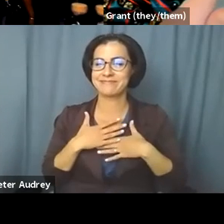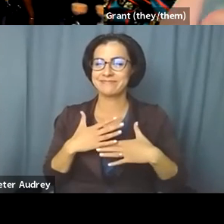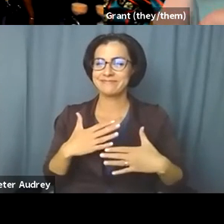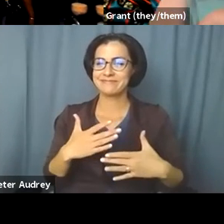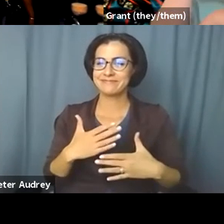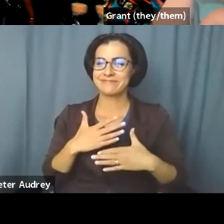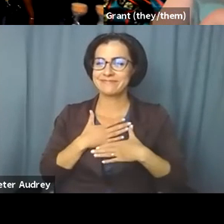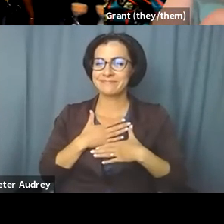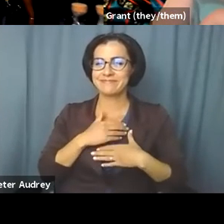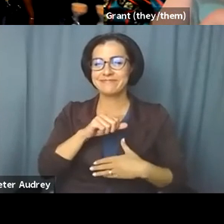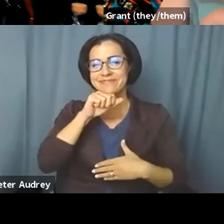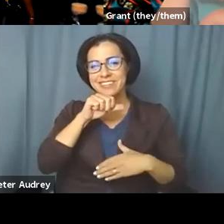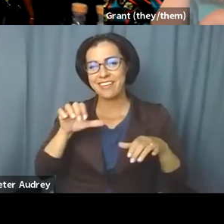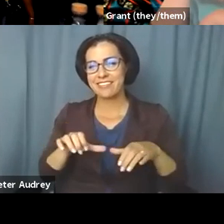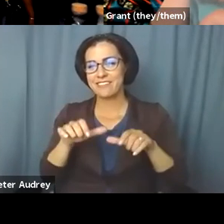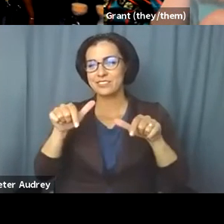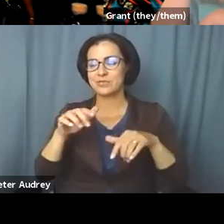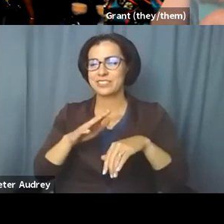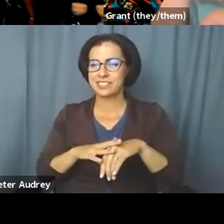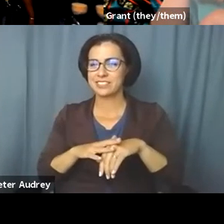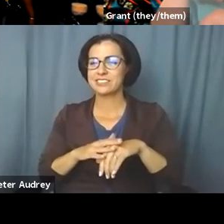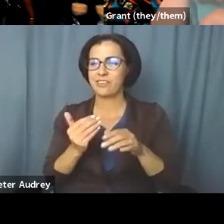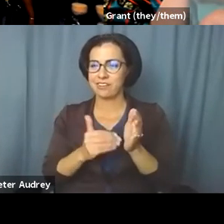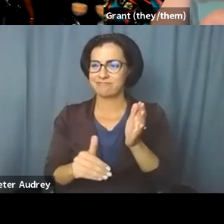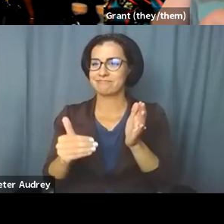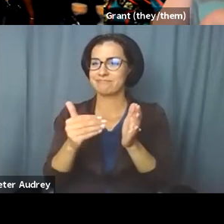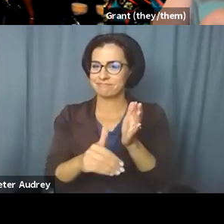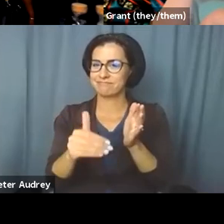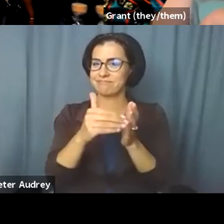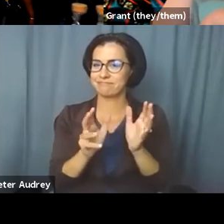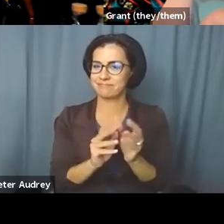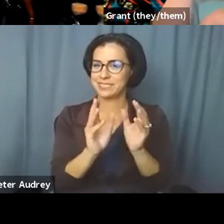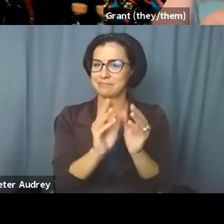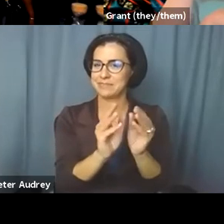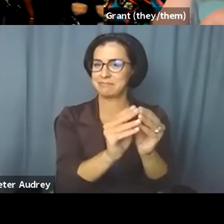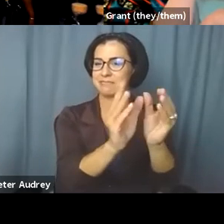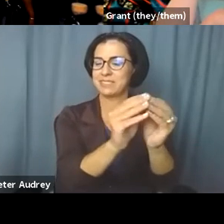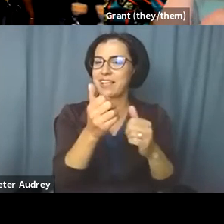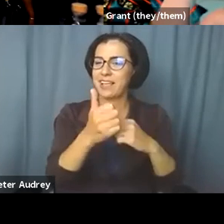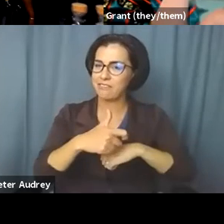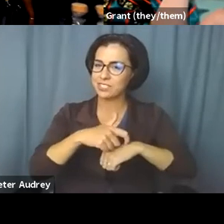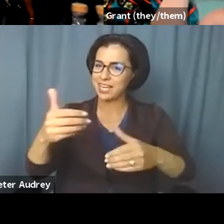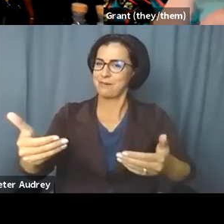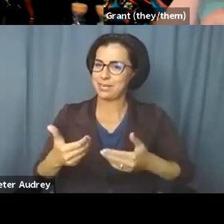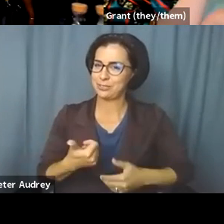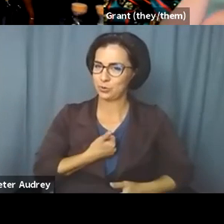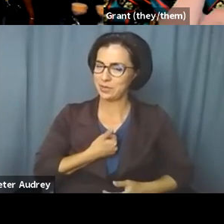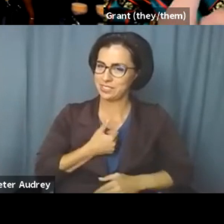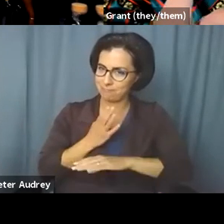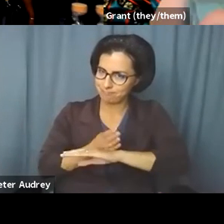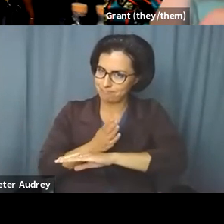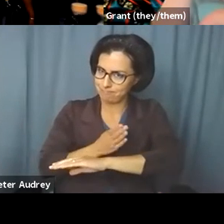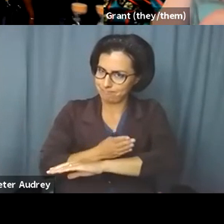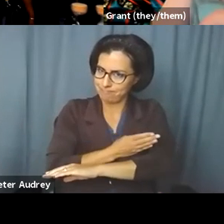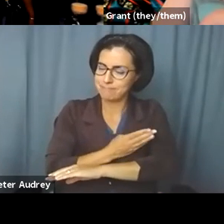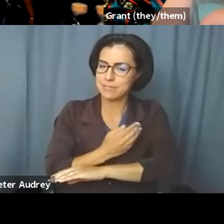I love doing this on a repeating basis. Every time I introduce myself, I get better at introducing myself. I